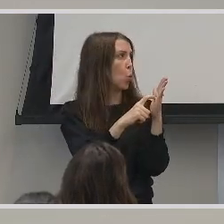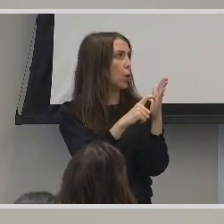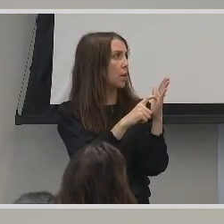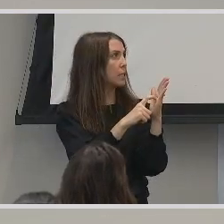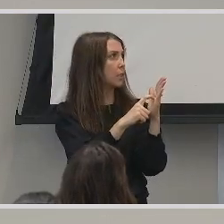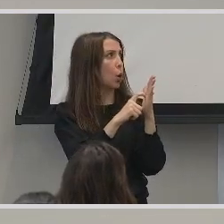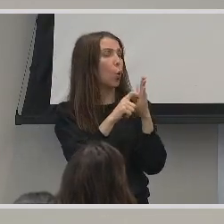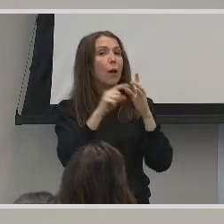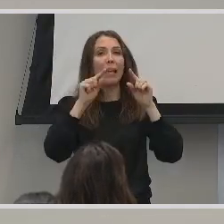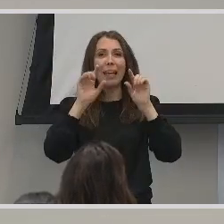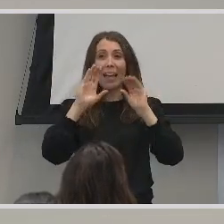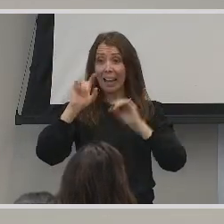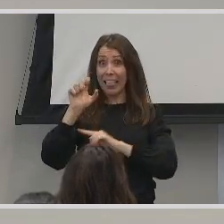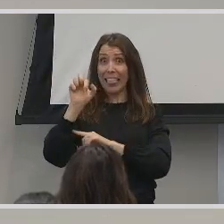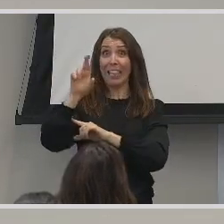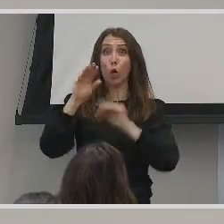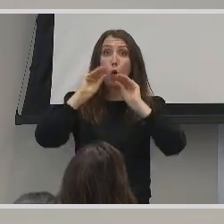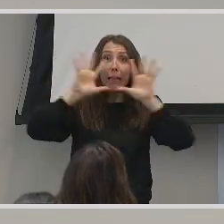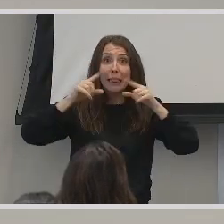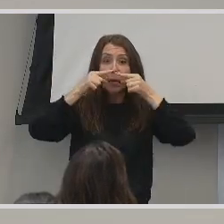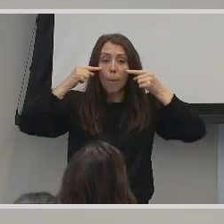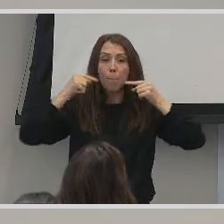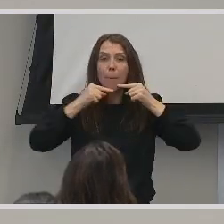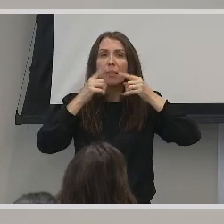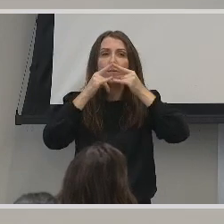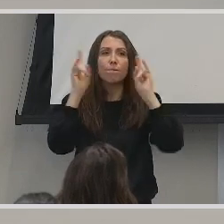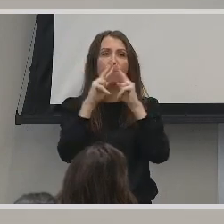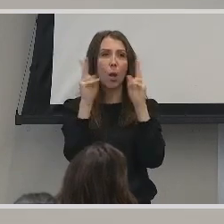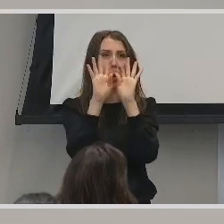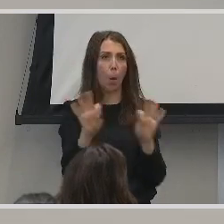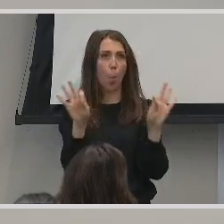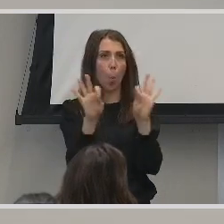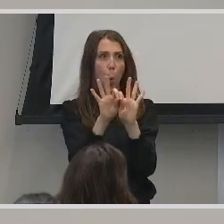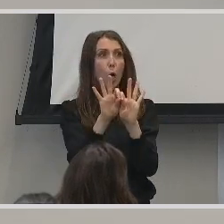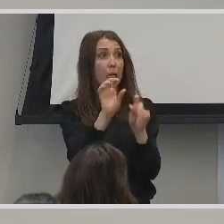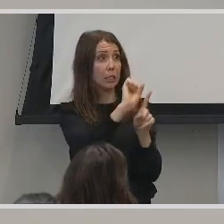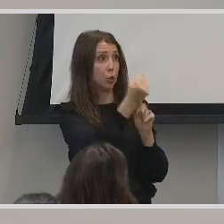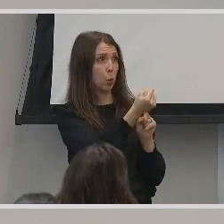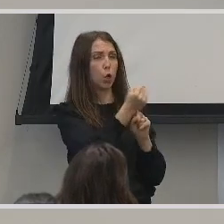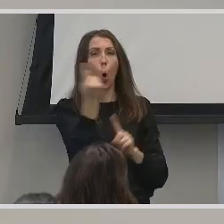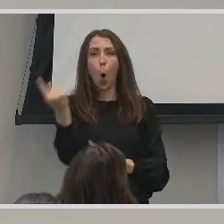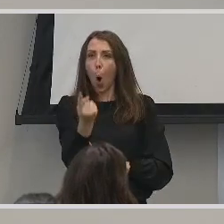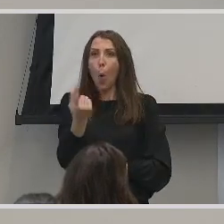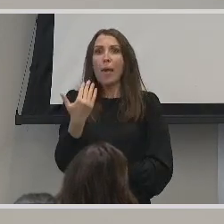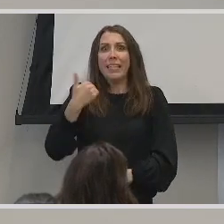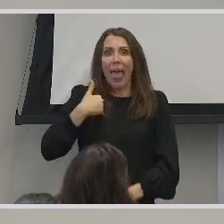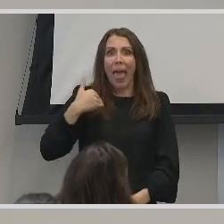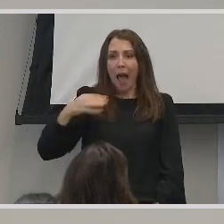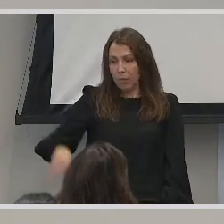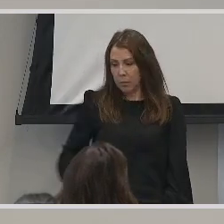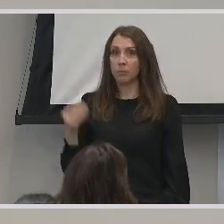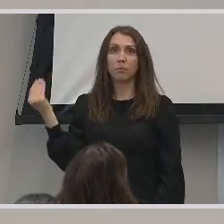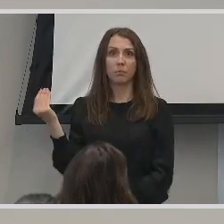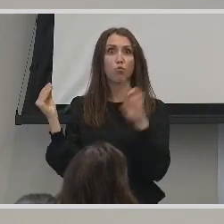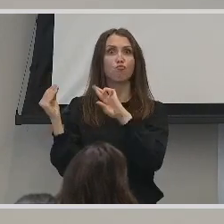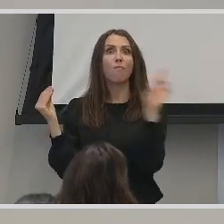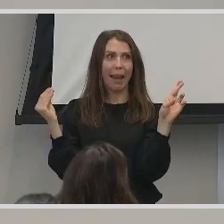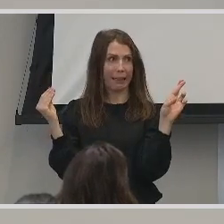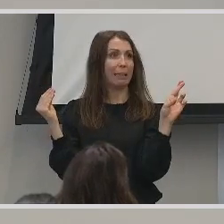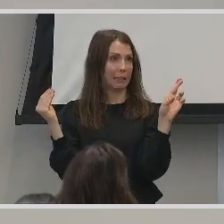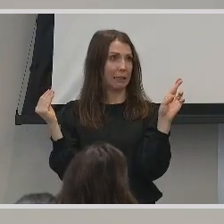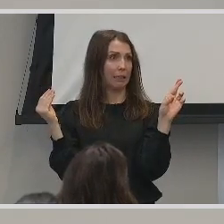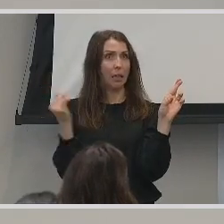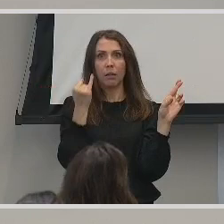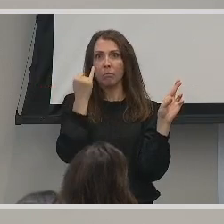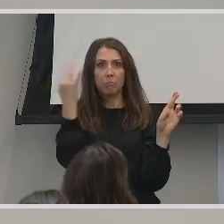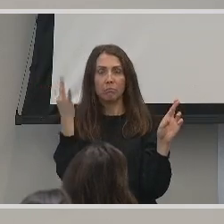So clear MAX, they're very important in situations like that. So always have them on hand in case you need to wear it. And I